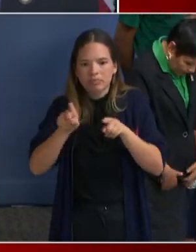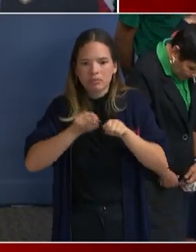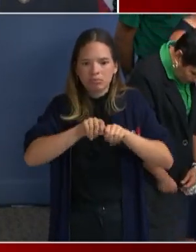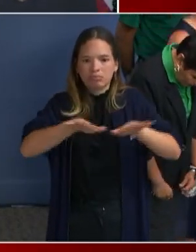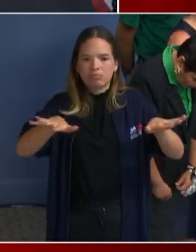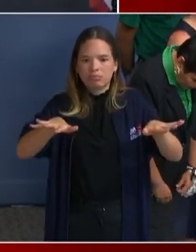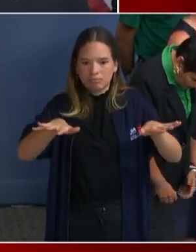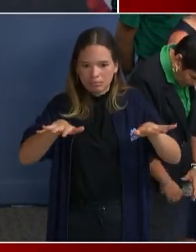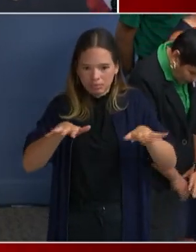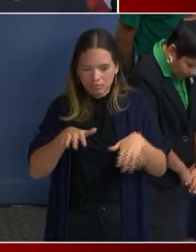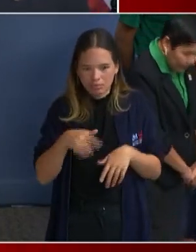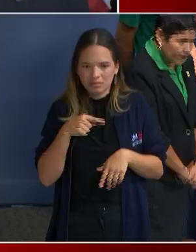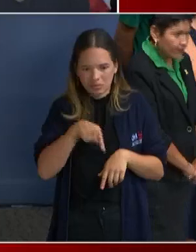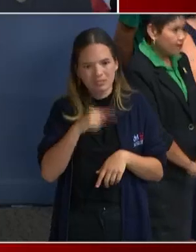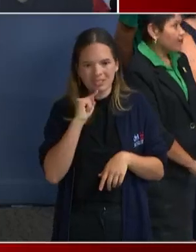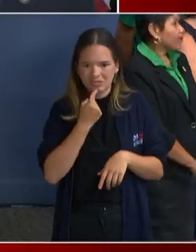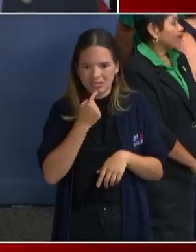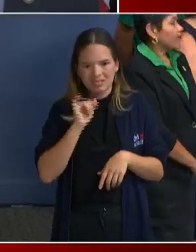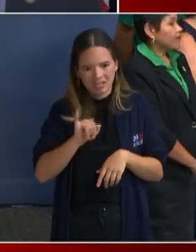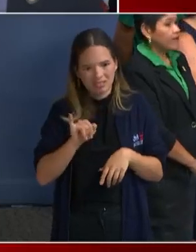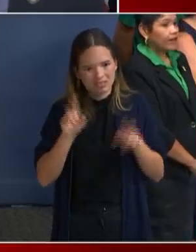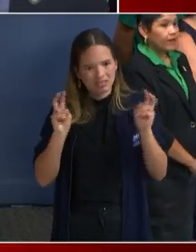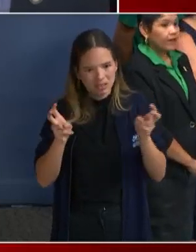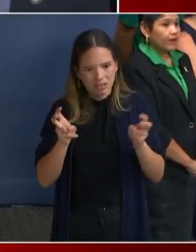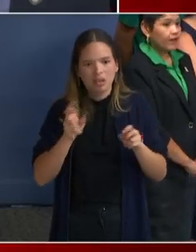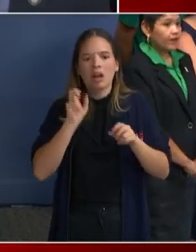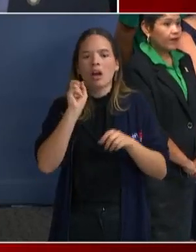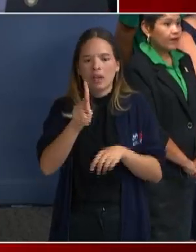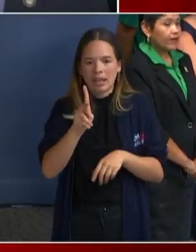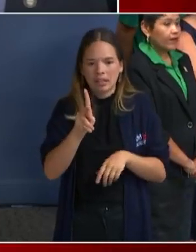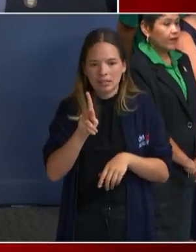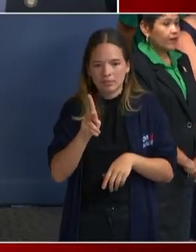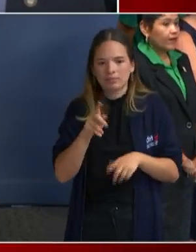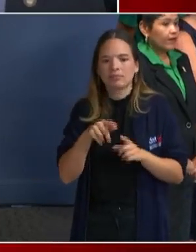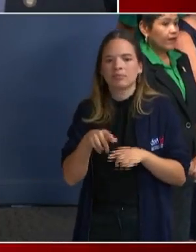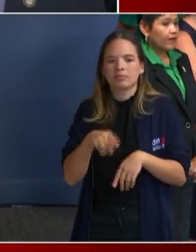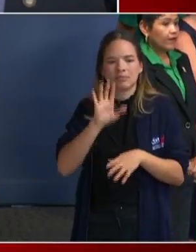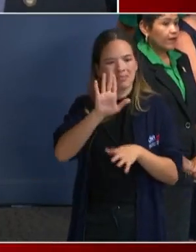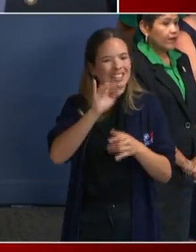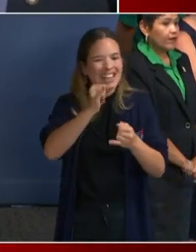very seriously. Okay, Stephanie, you have the very last question.